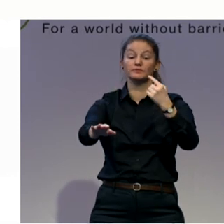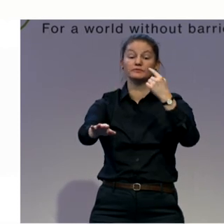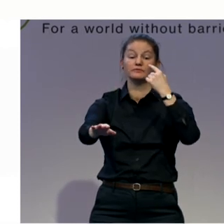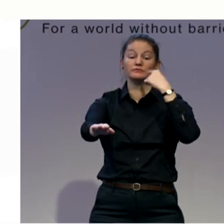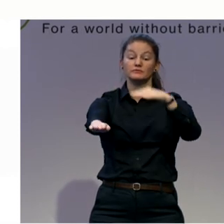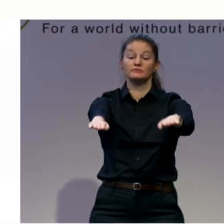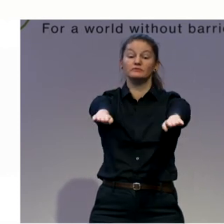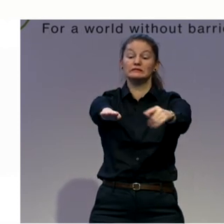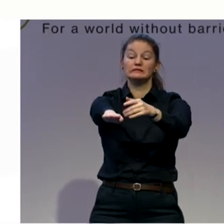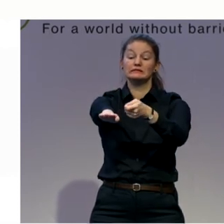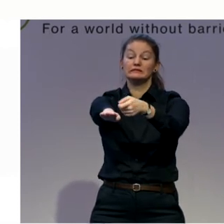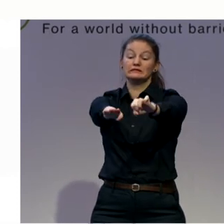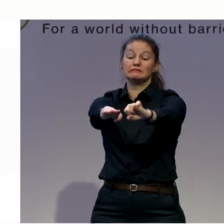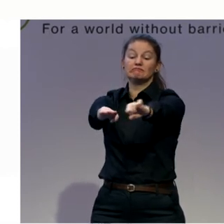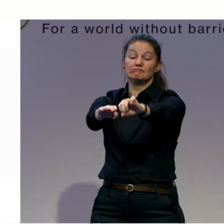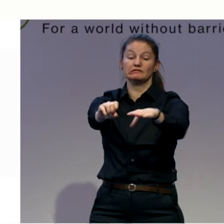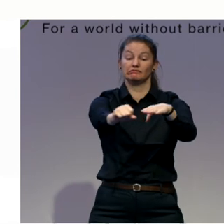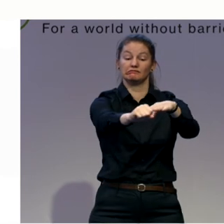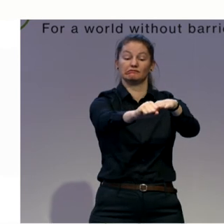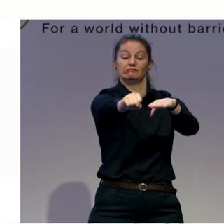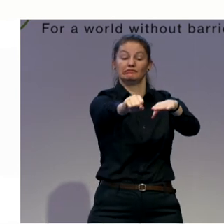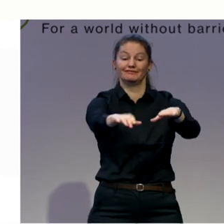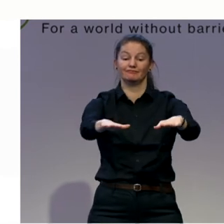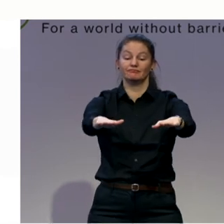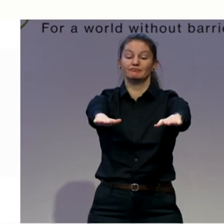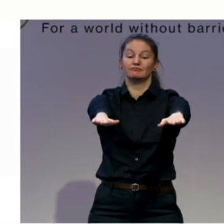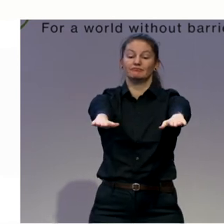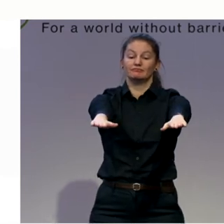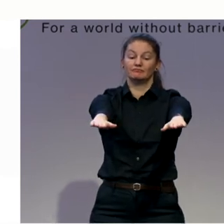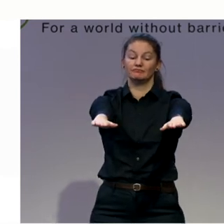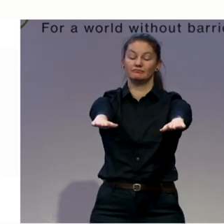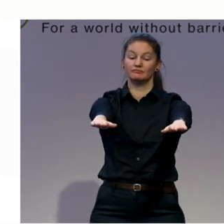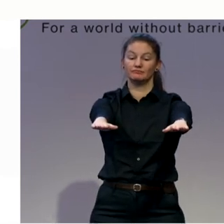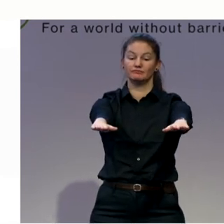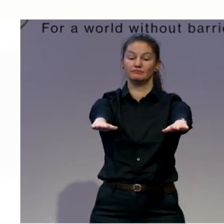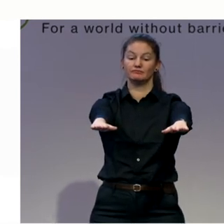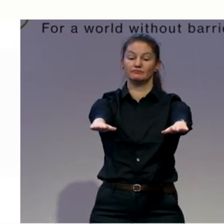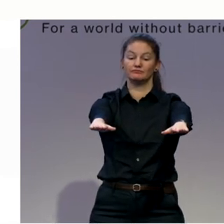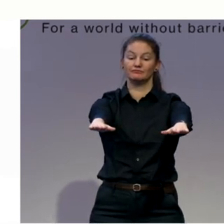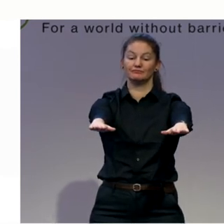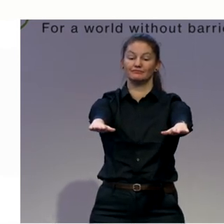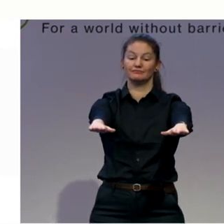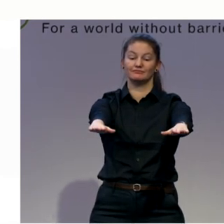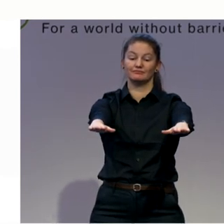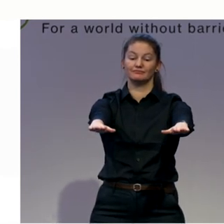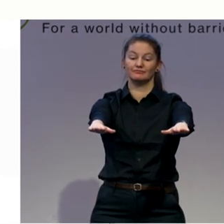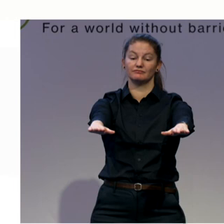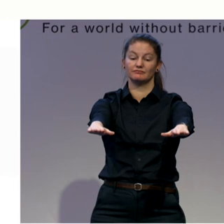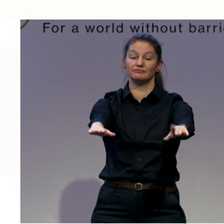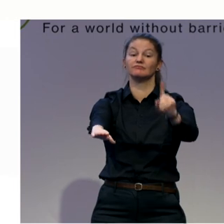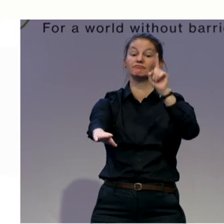open your scapulas. Feel your scapulas opening. Move them forward, keeping your shoulders down.